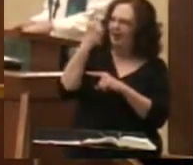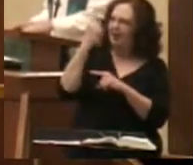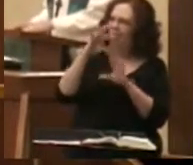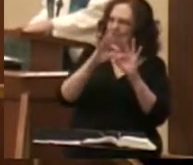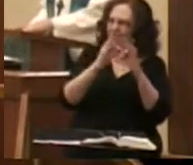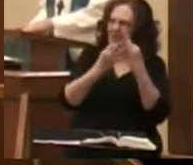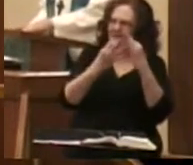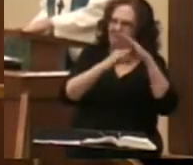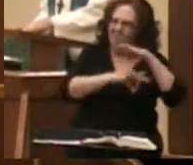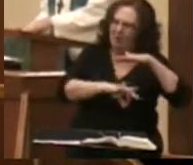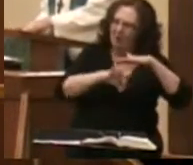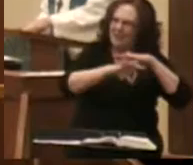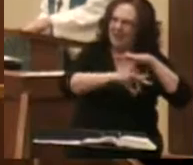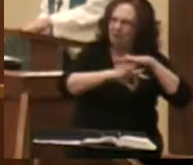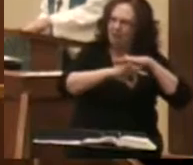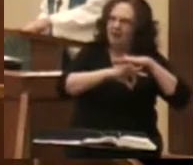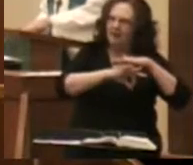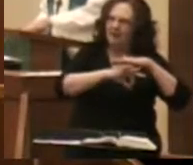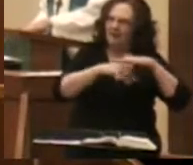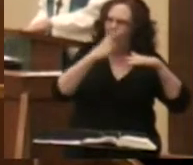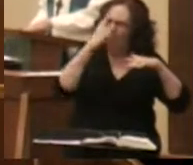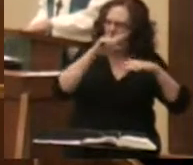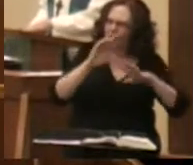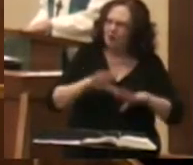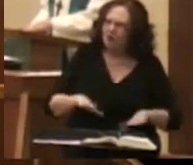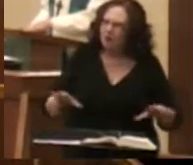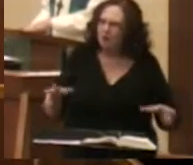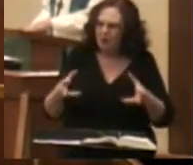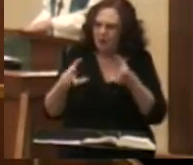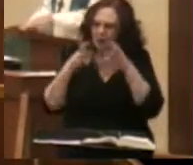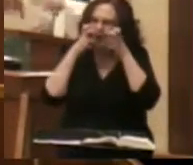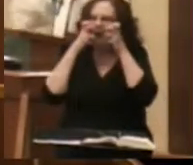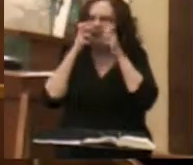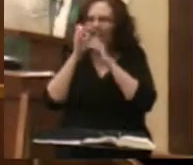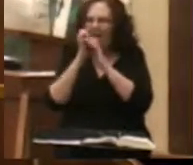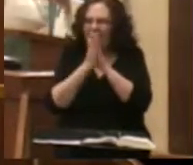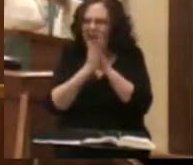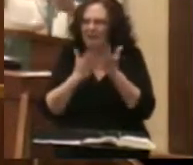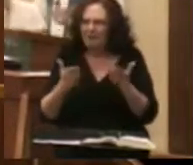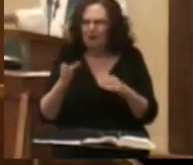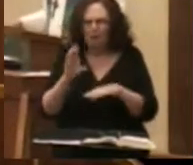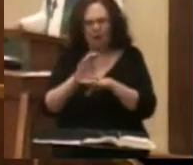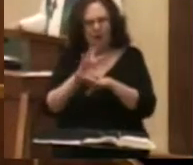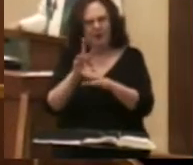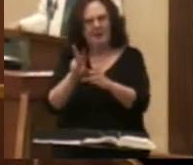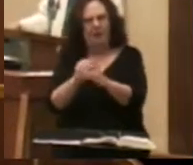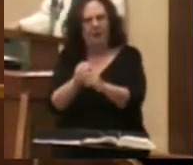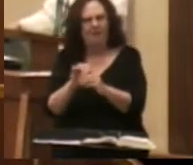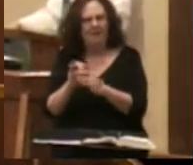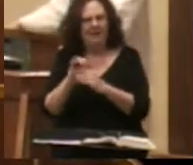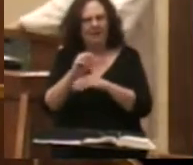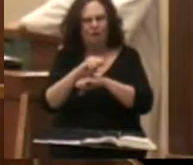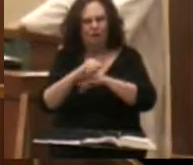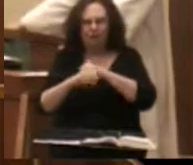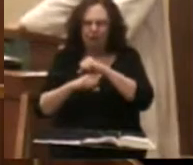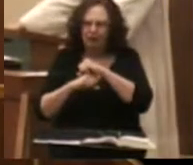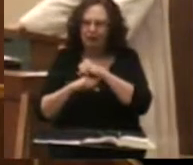foundation for children to hear the gospel itself and church is part of that structure